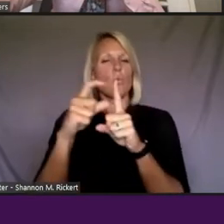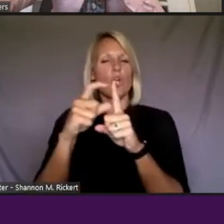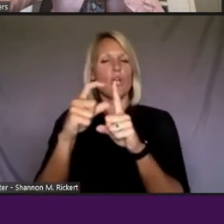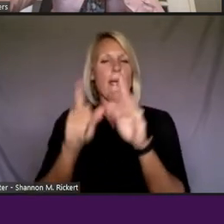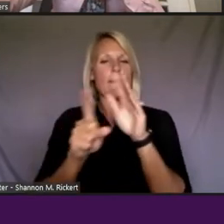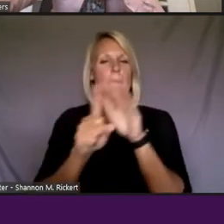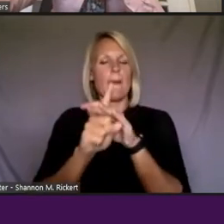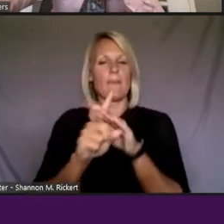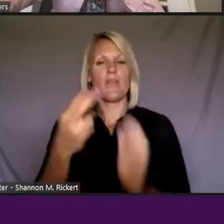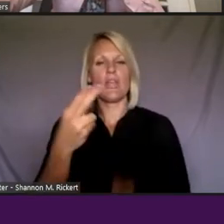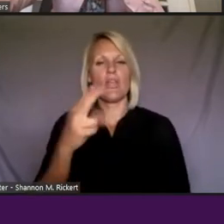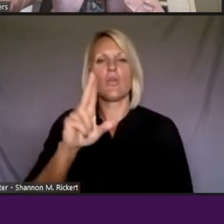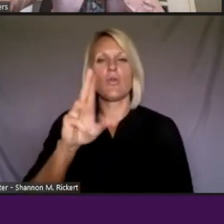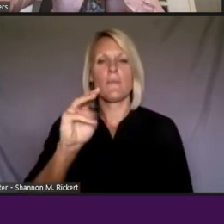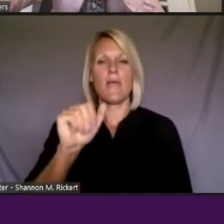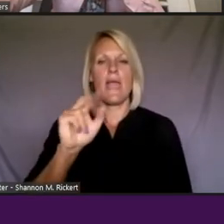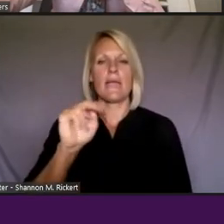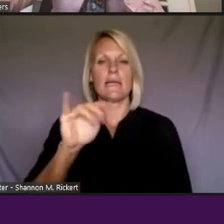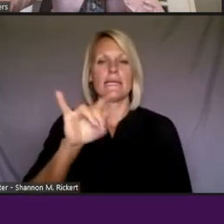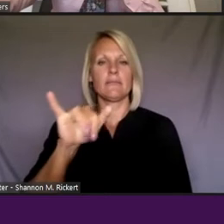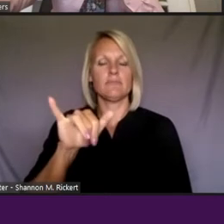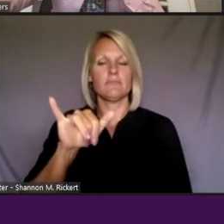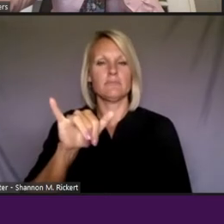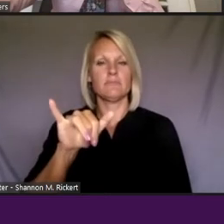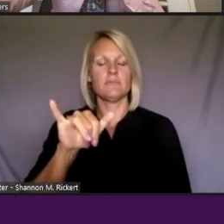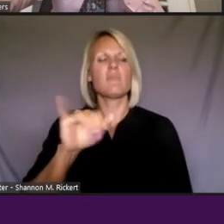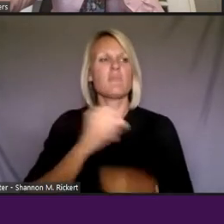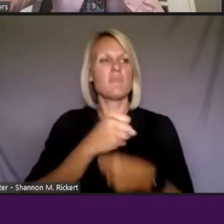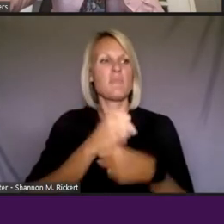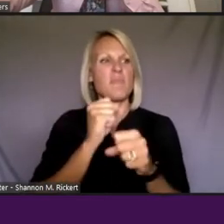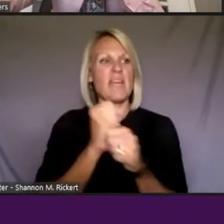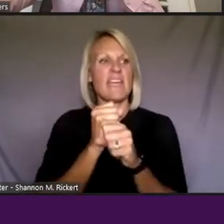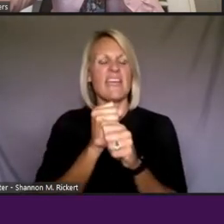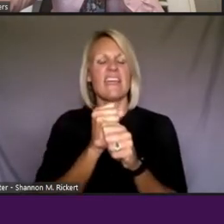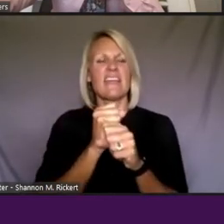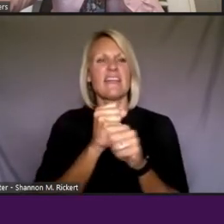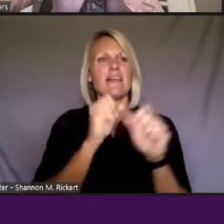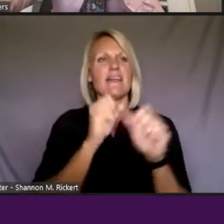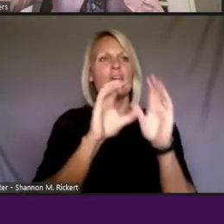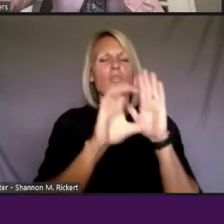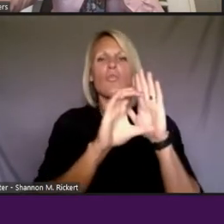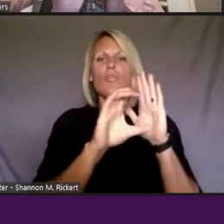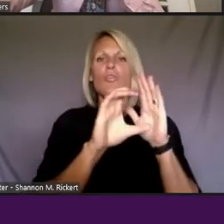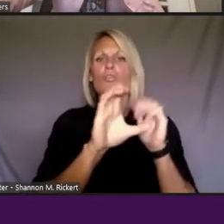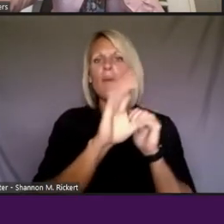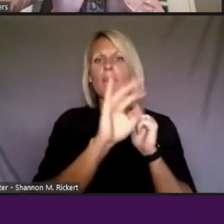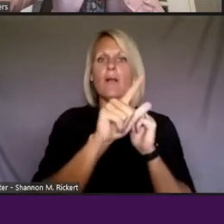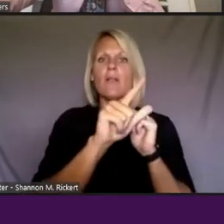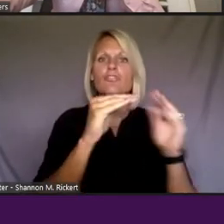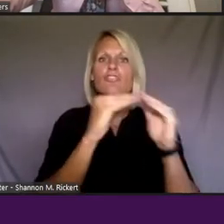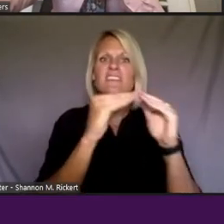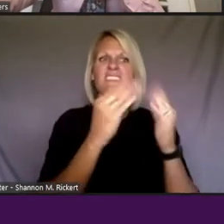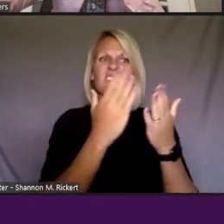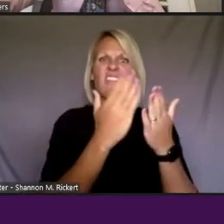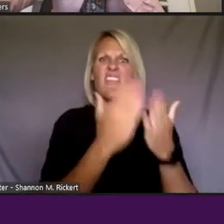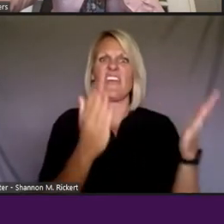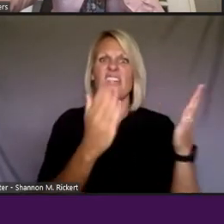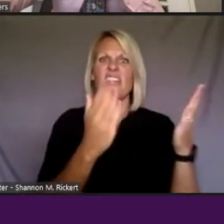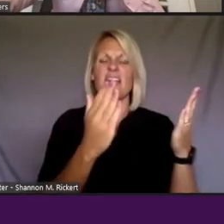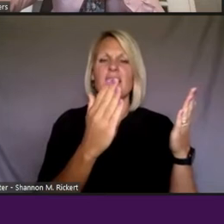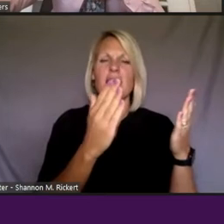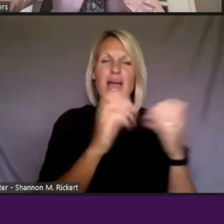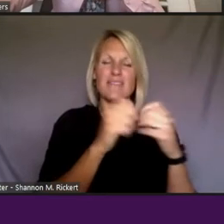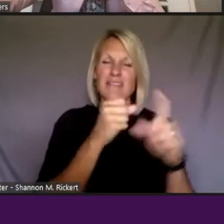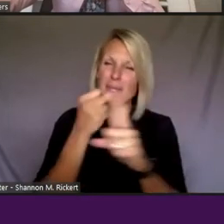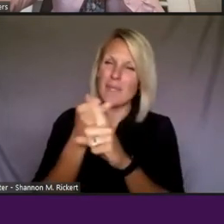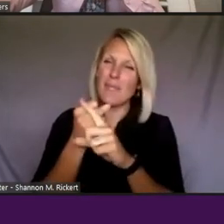the humanizing of what this whole quote unquote criminal justice system does to people and families, and without saying